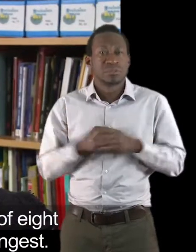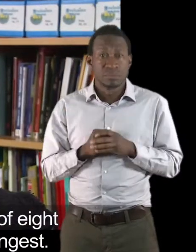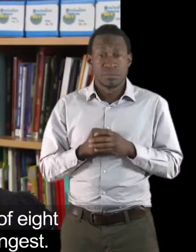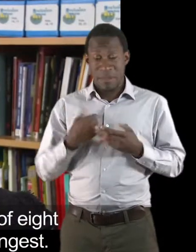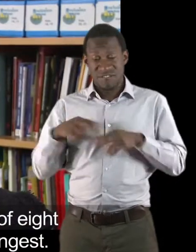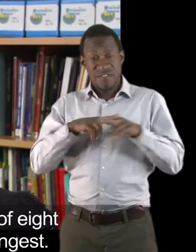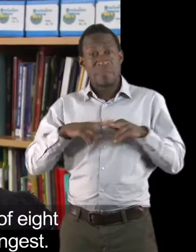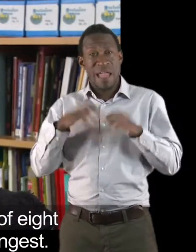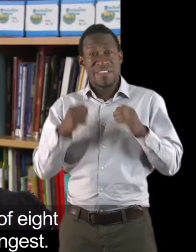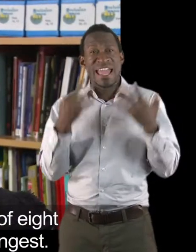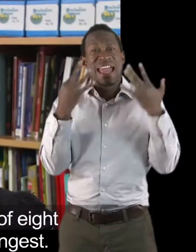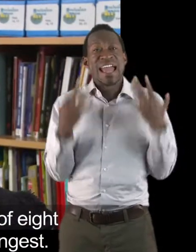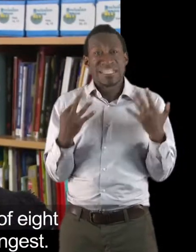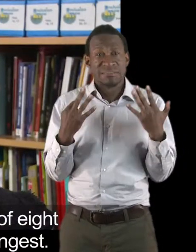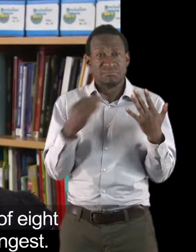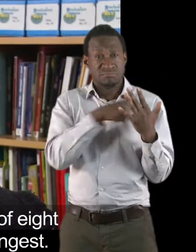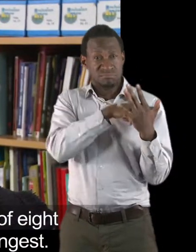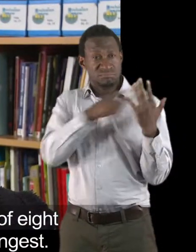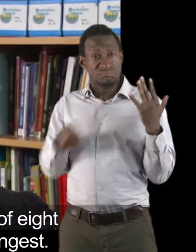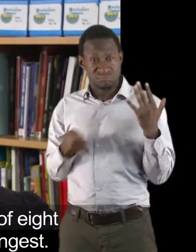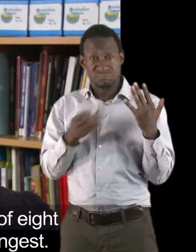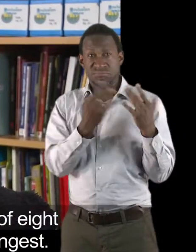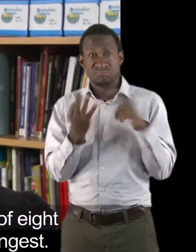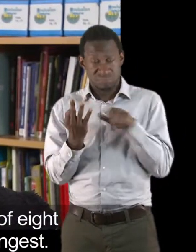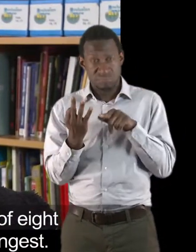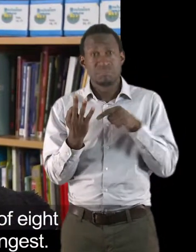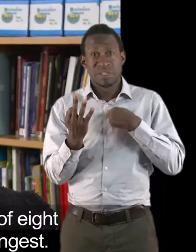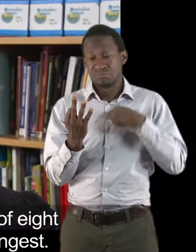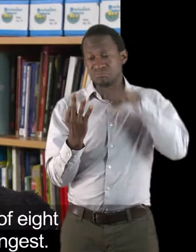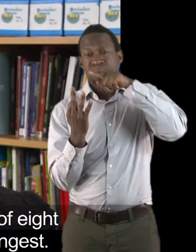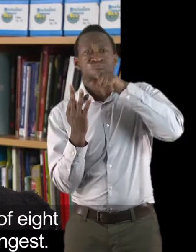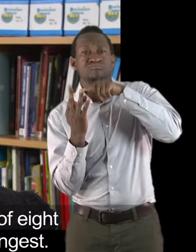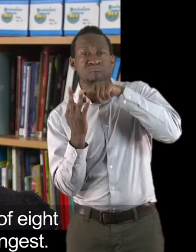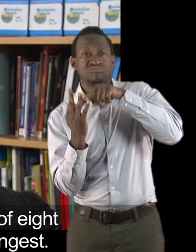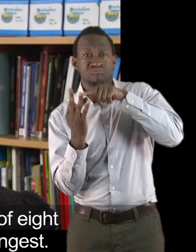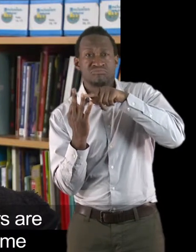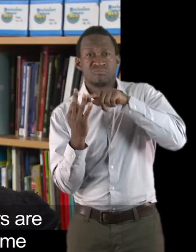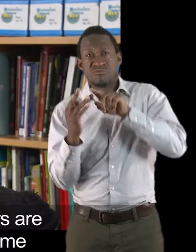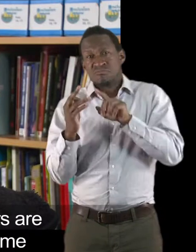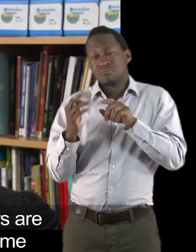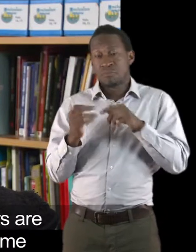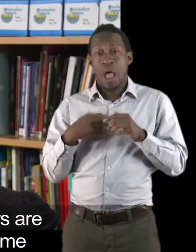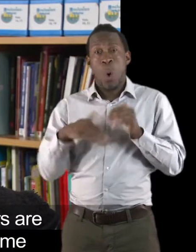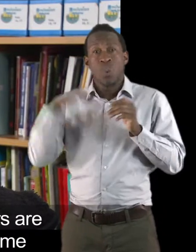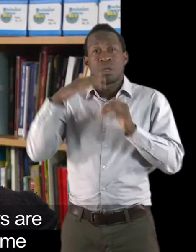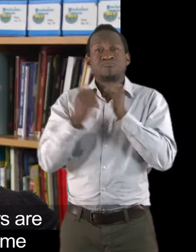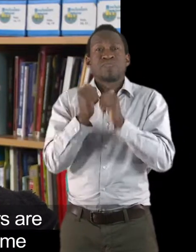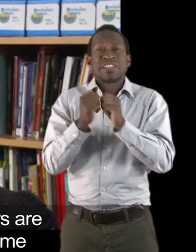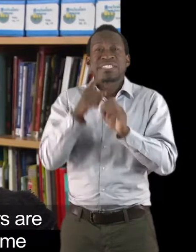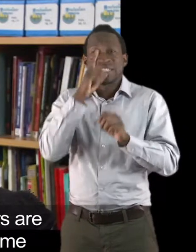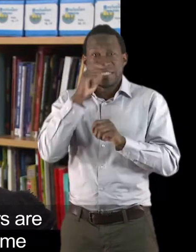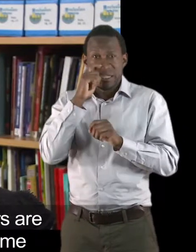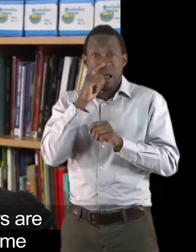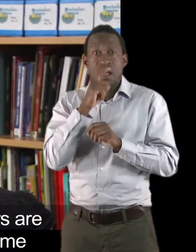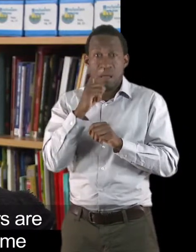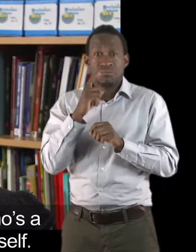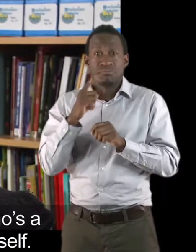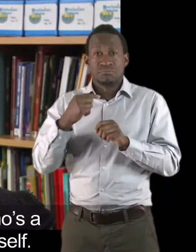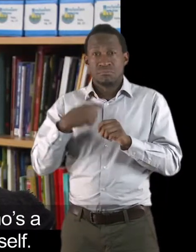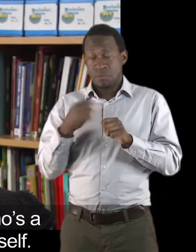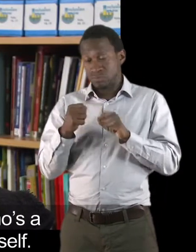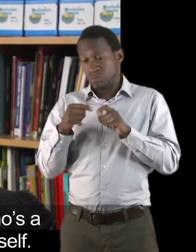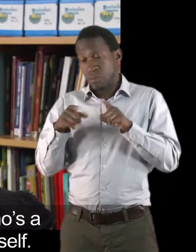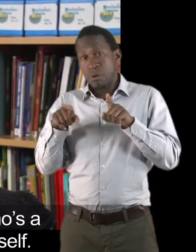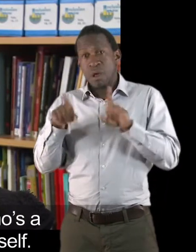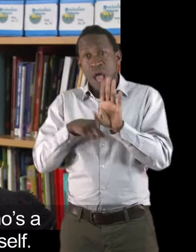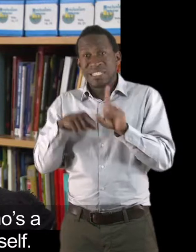come from a family of eight and I'm the second youngest. My brothers and sisters are quite a bit older than me, but